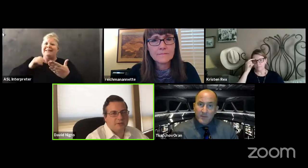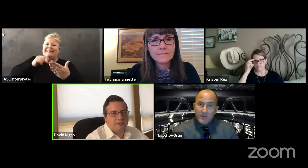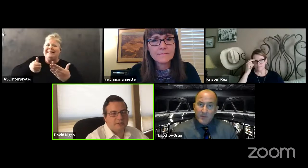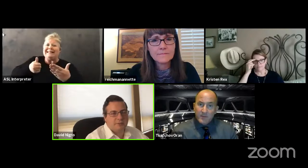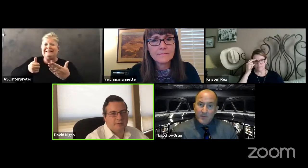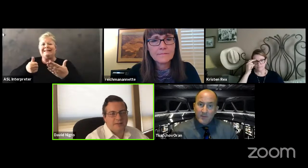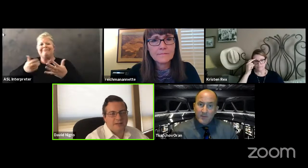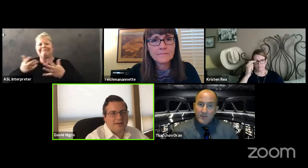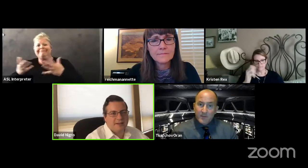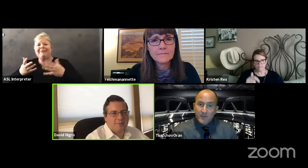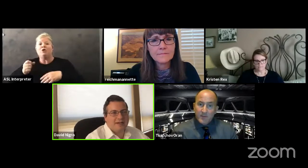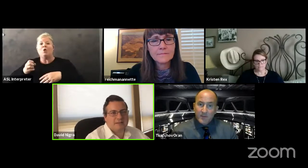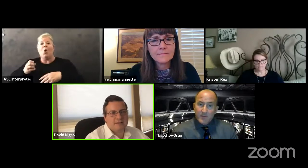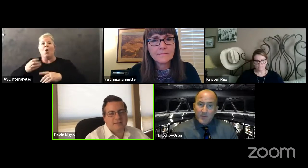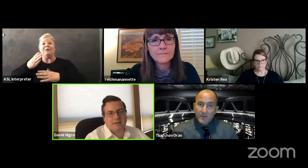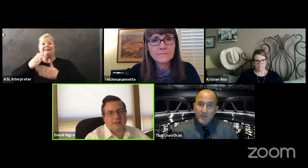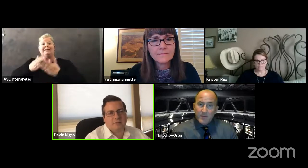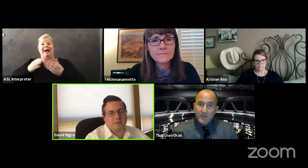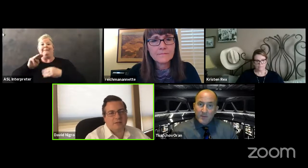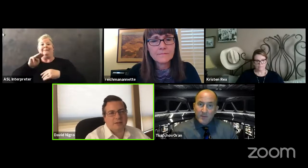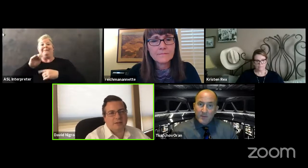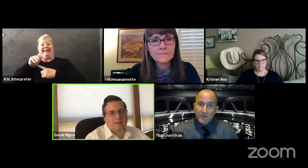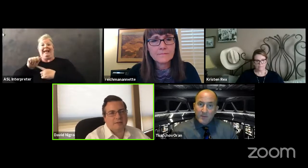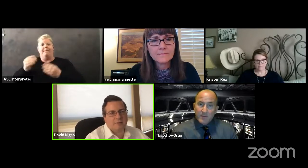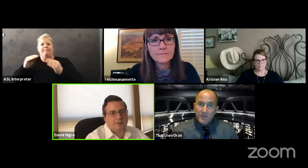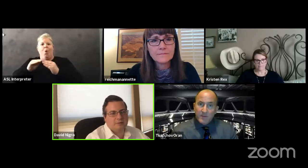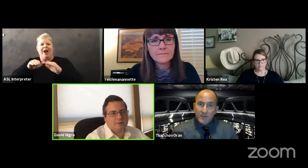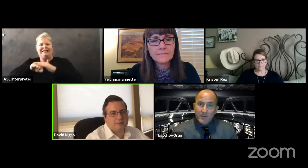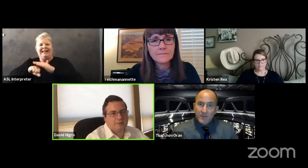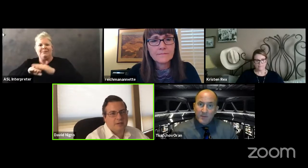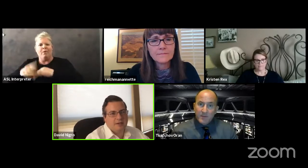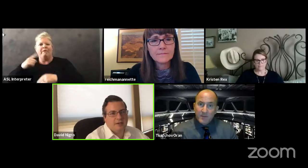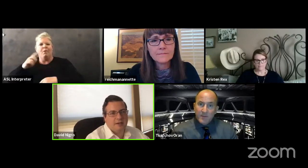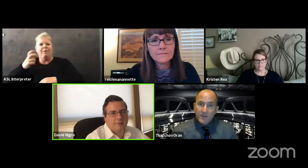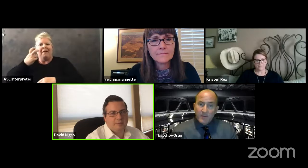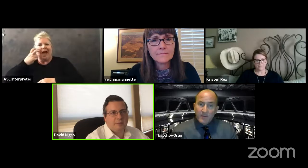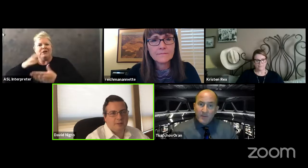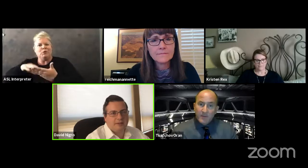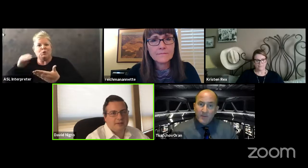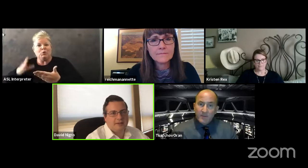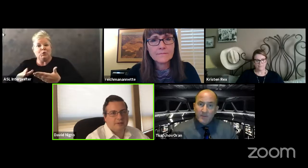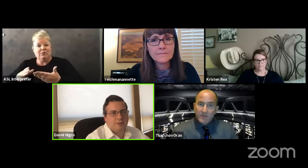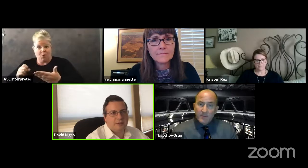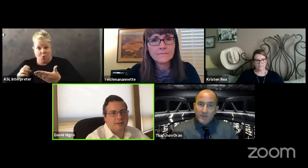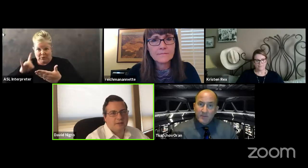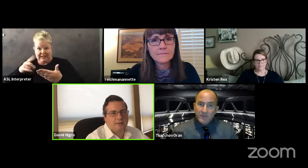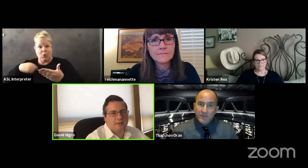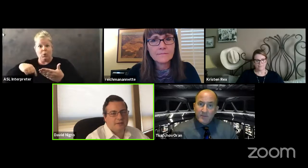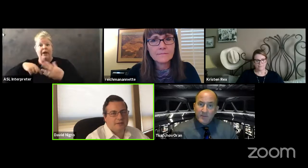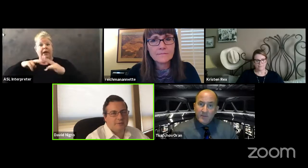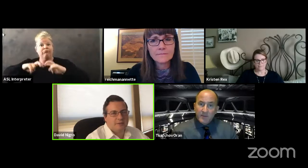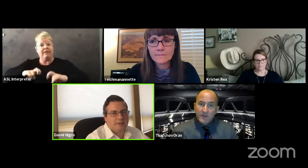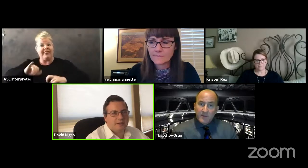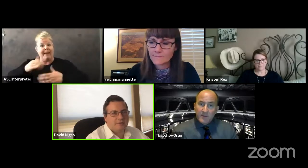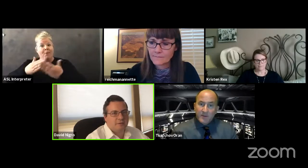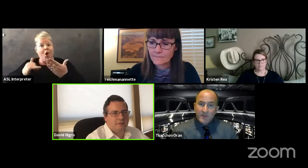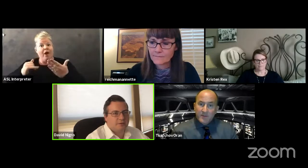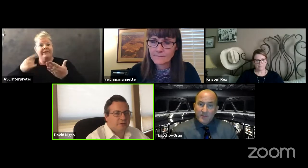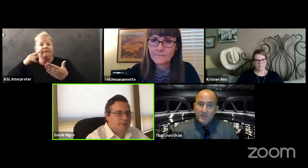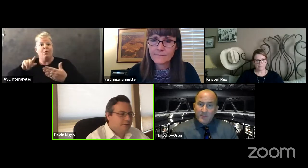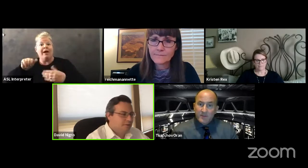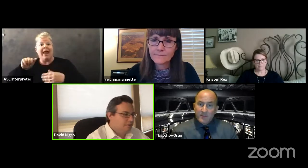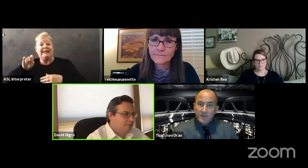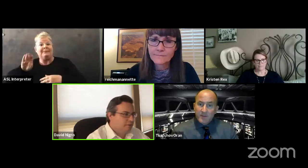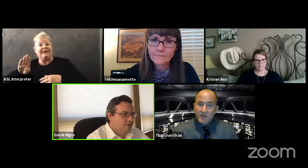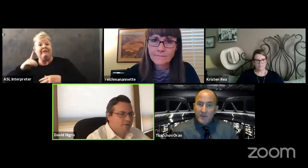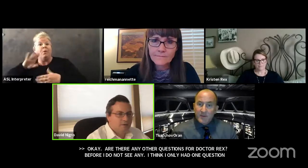more accessible kind of out of the box um for blind and visually impaired students um did we look at that as well on the asb side for the